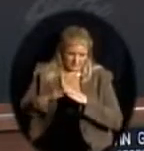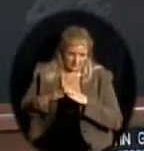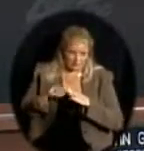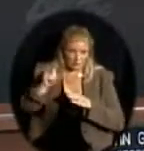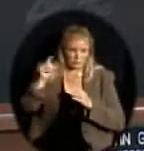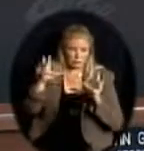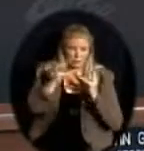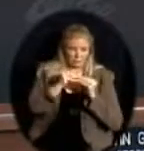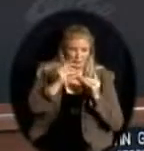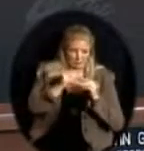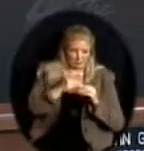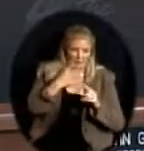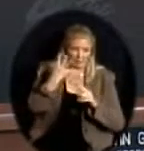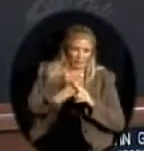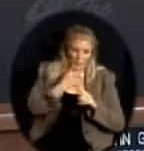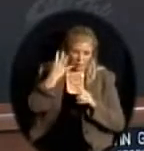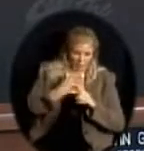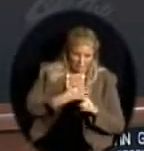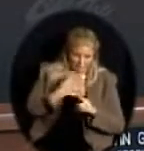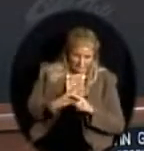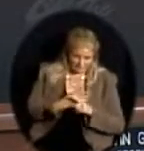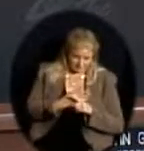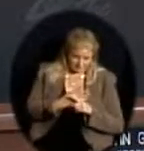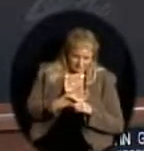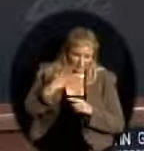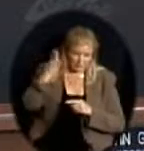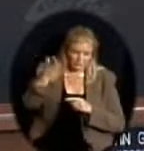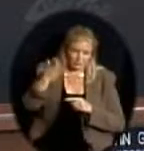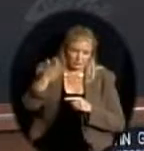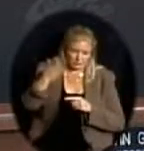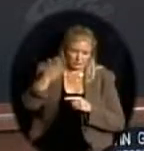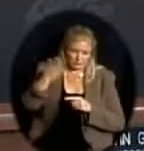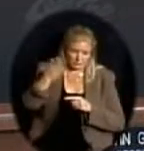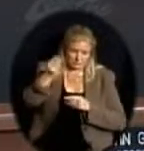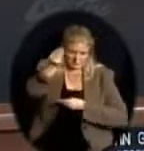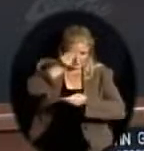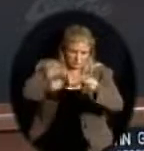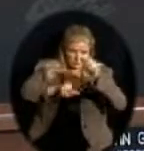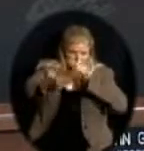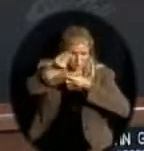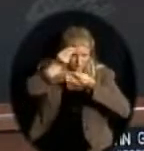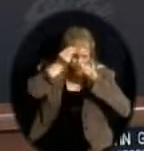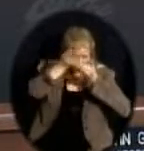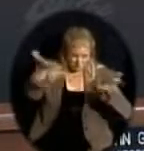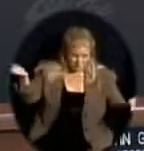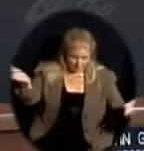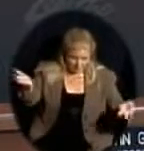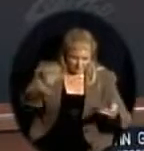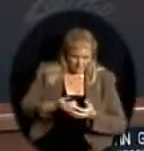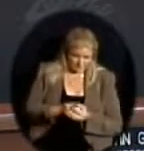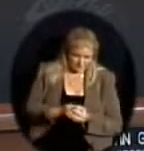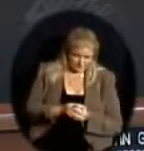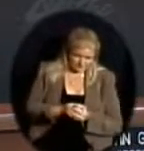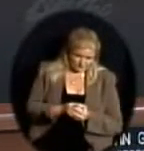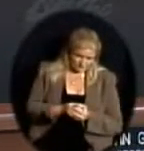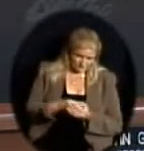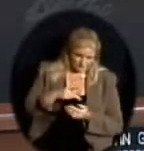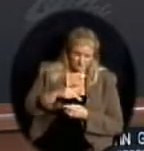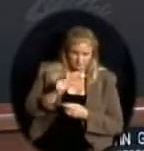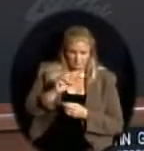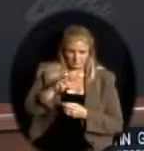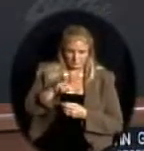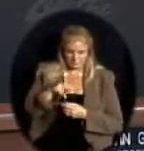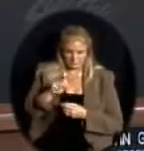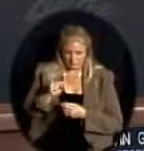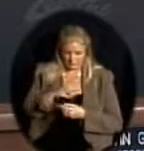Our city manager and superintendent will meet to share information on building on our successes. Department directors from city and school district will meet together and